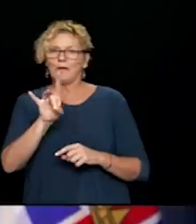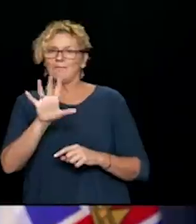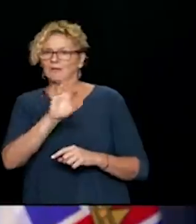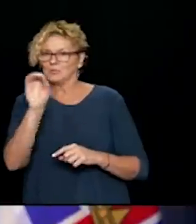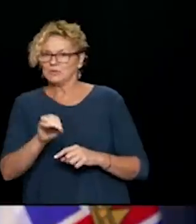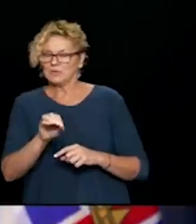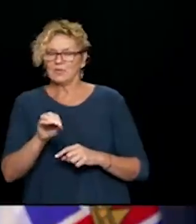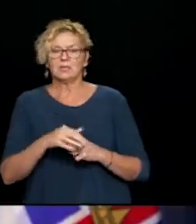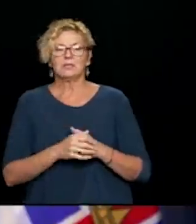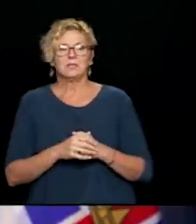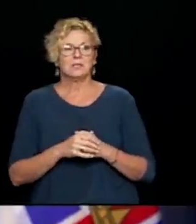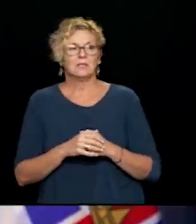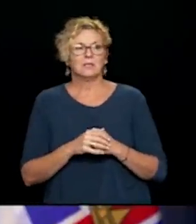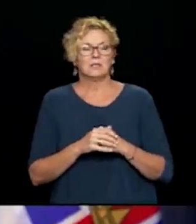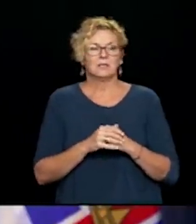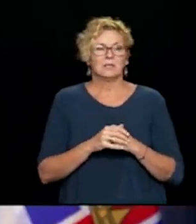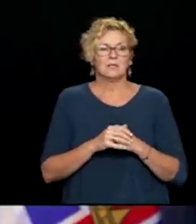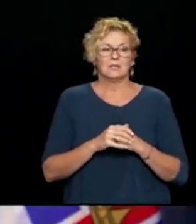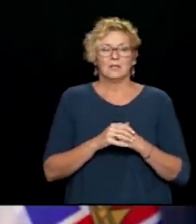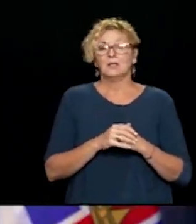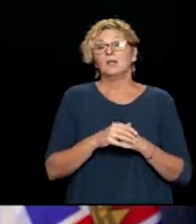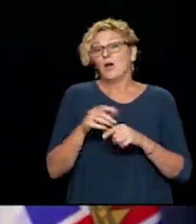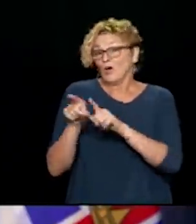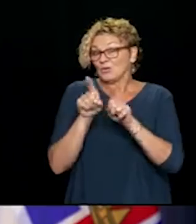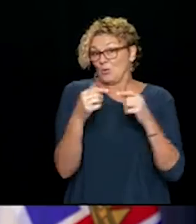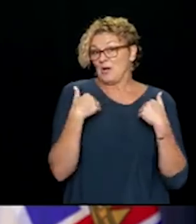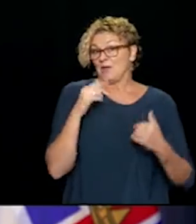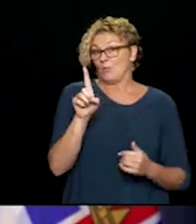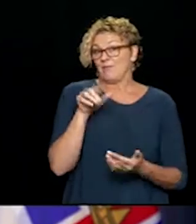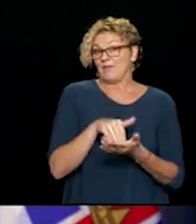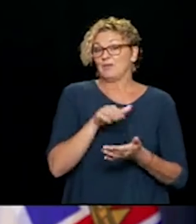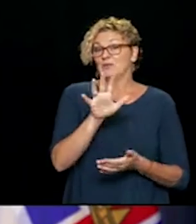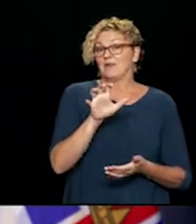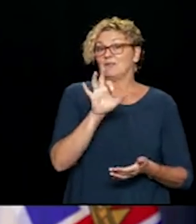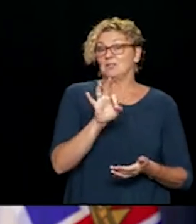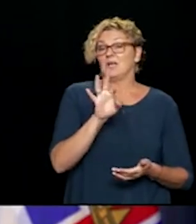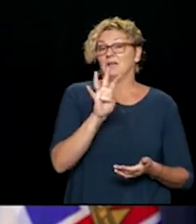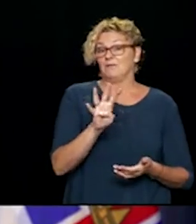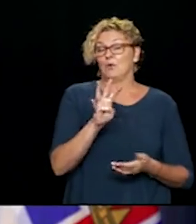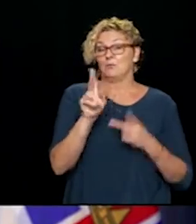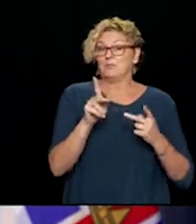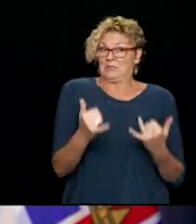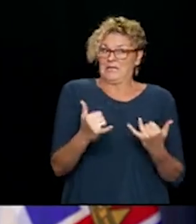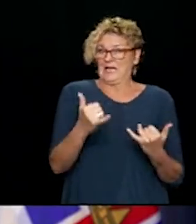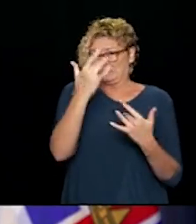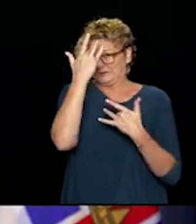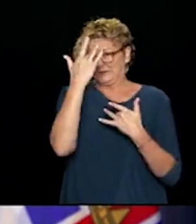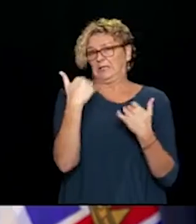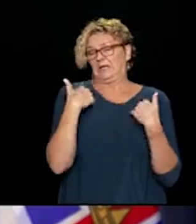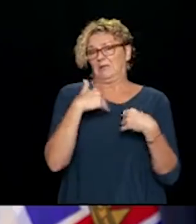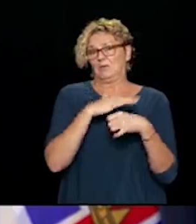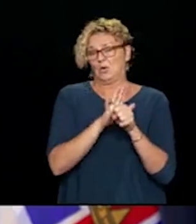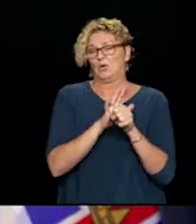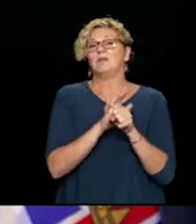that were found to be positive. But also 1,594 people who are active cases who are